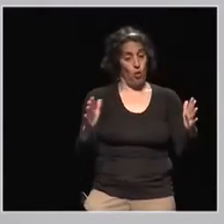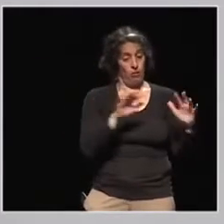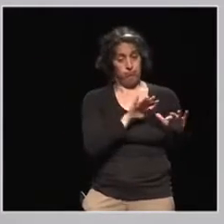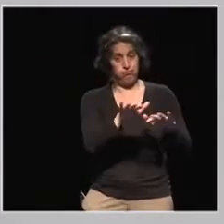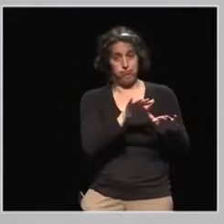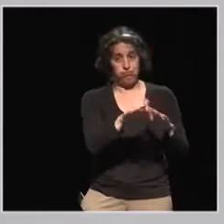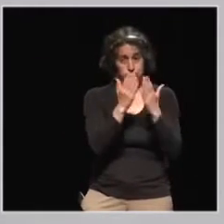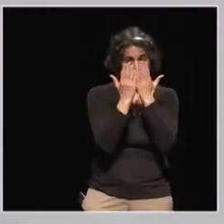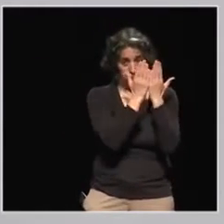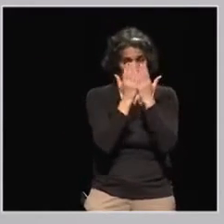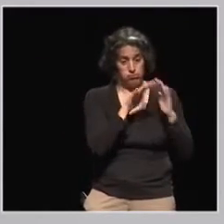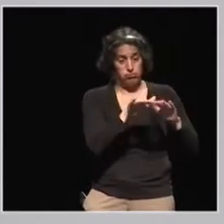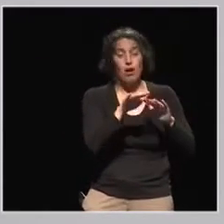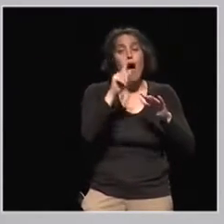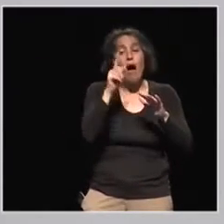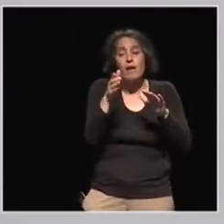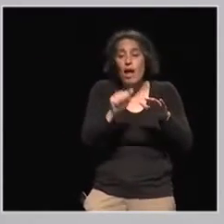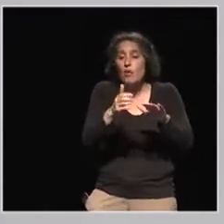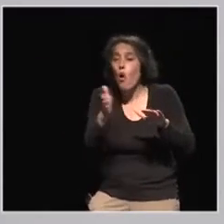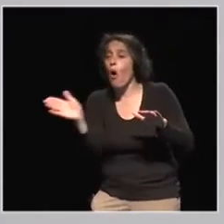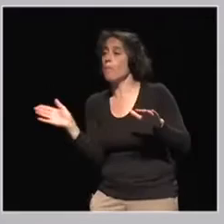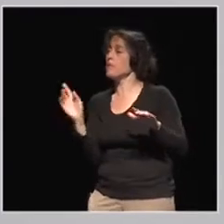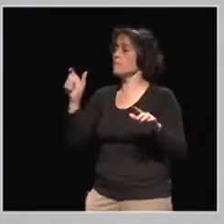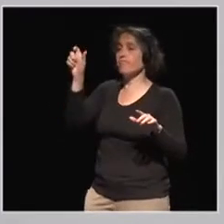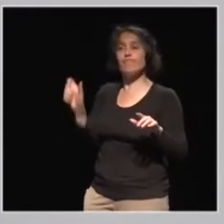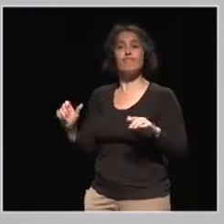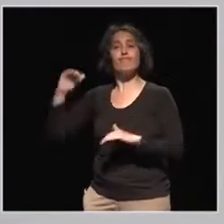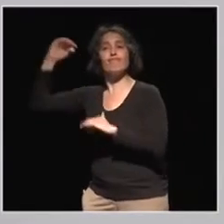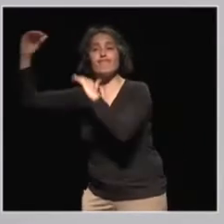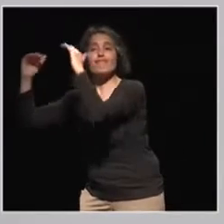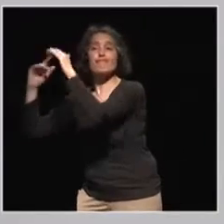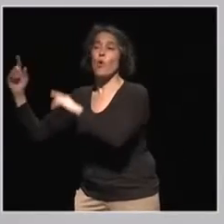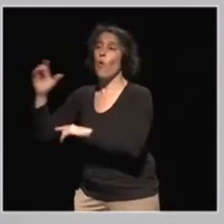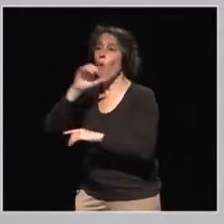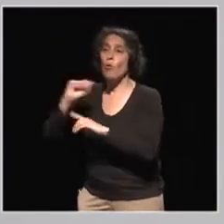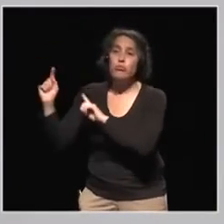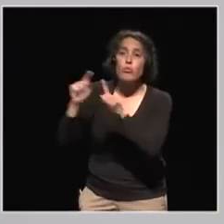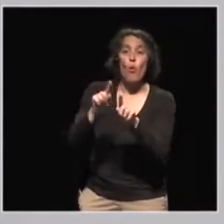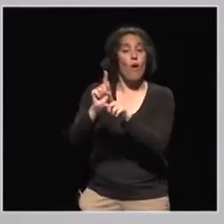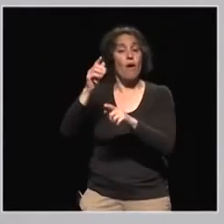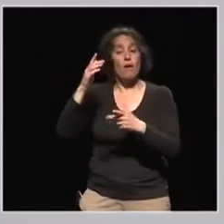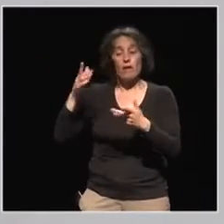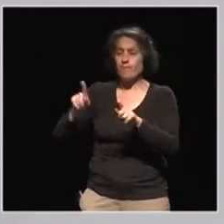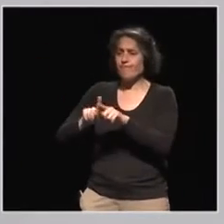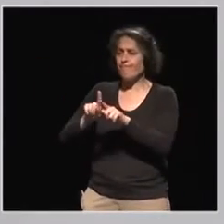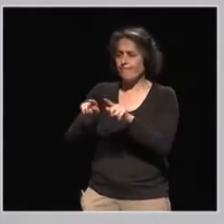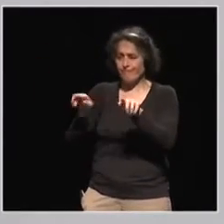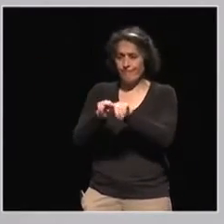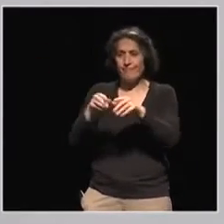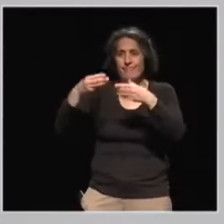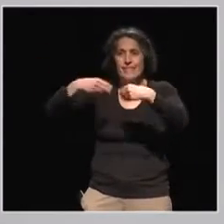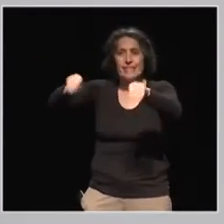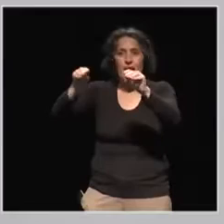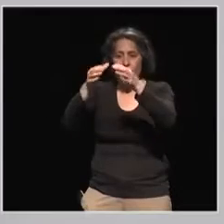this visits to fair trade shops. And there are so many possibilities to